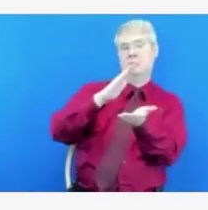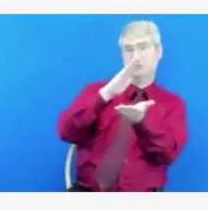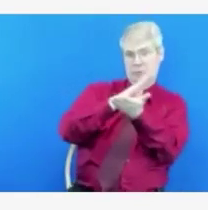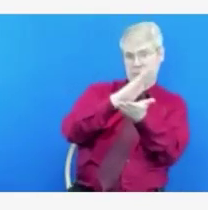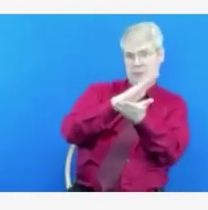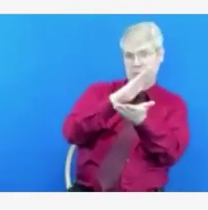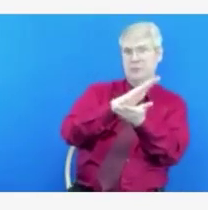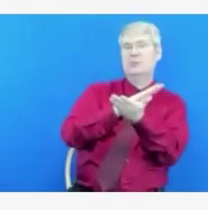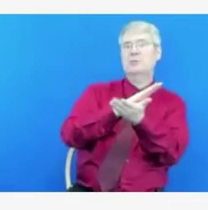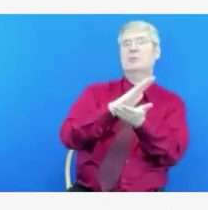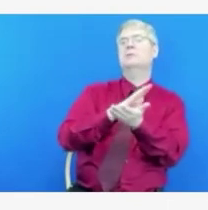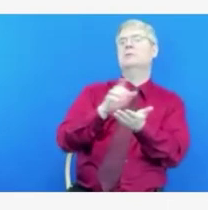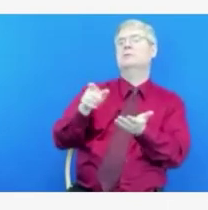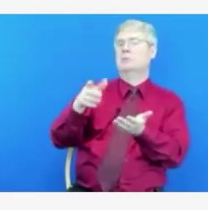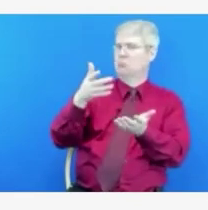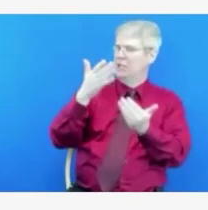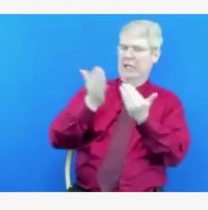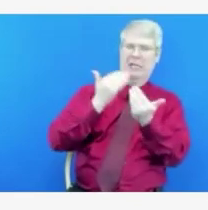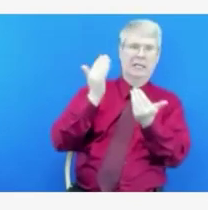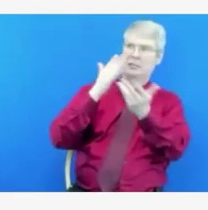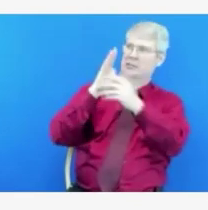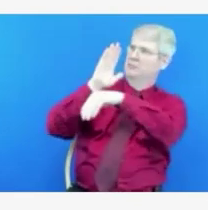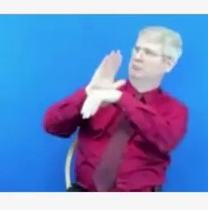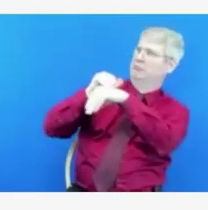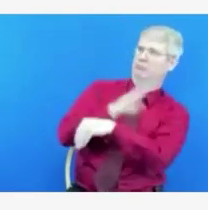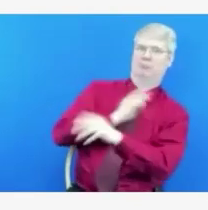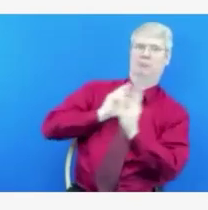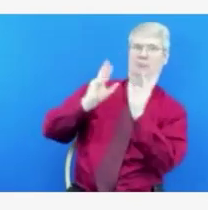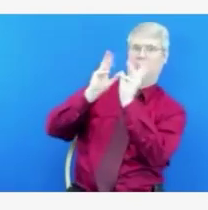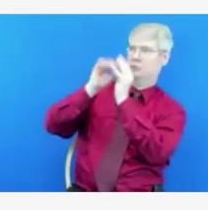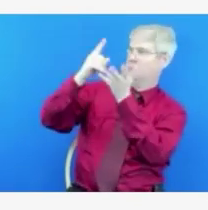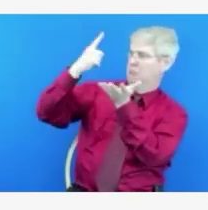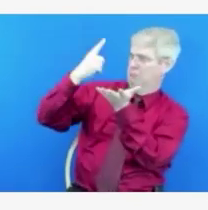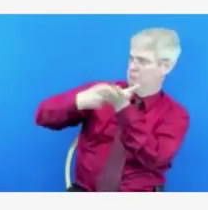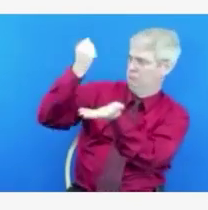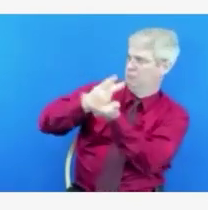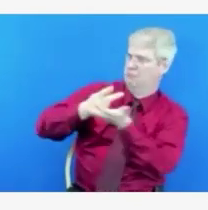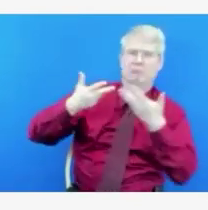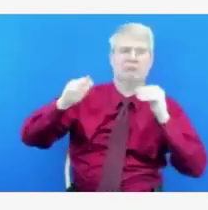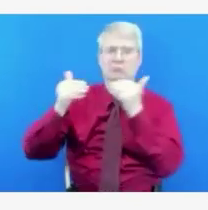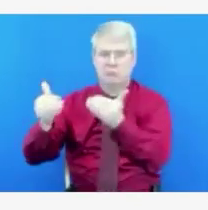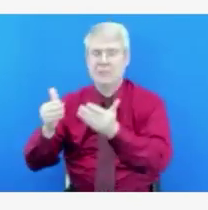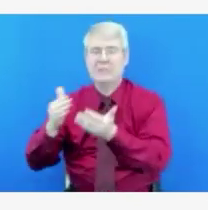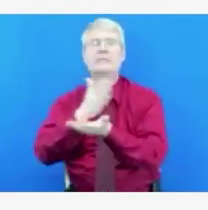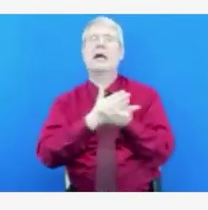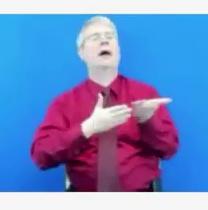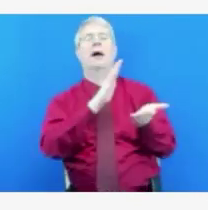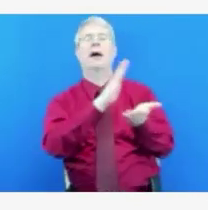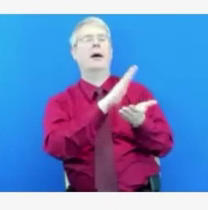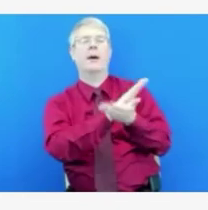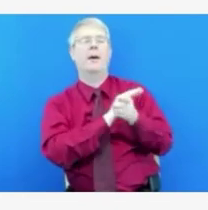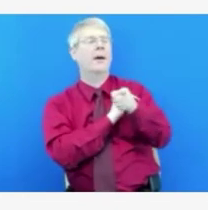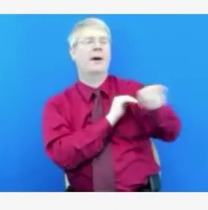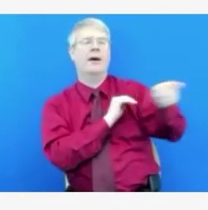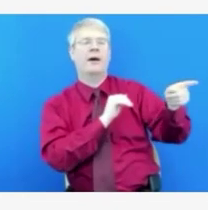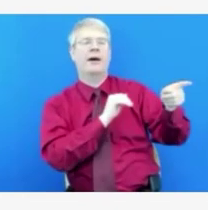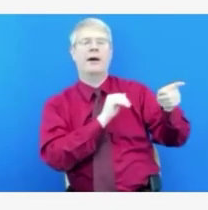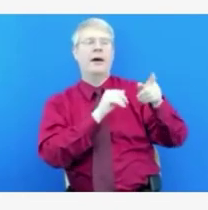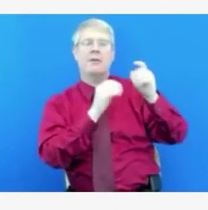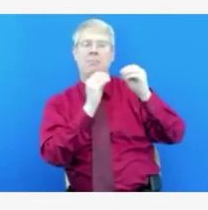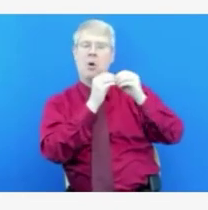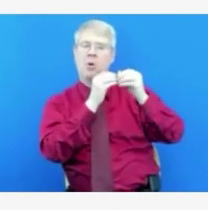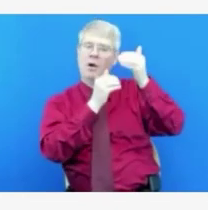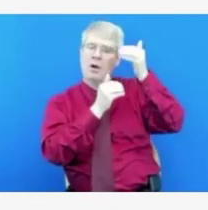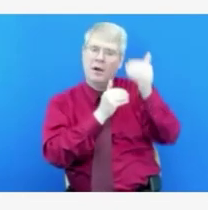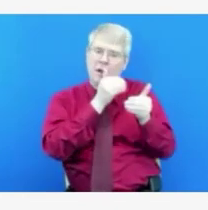Okay, thank you. And for Dr. Nemerson, do you feel like you're getting the funding and the financial support you need from the state